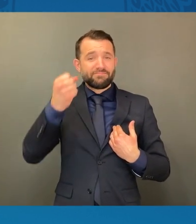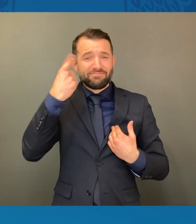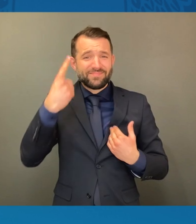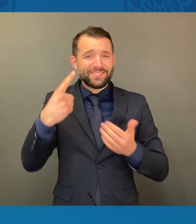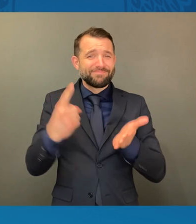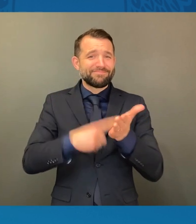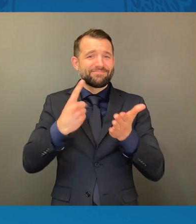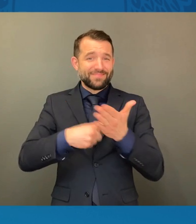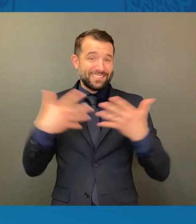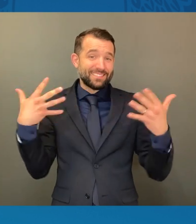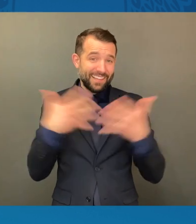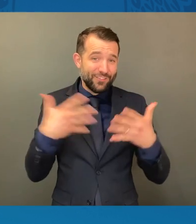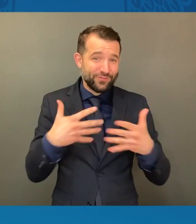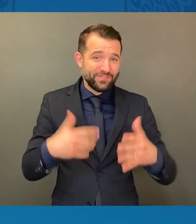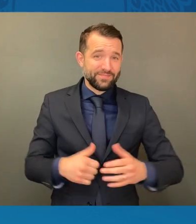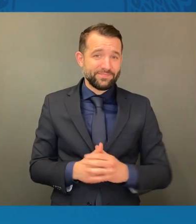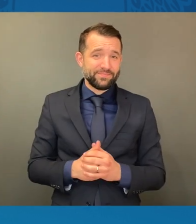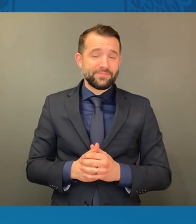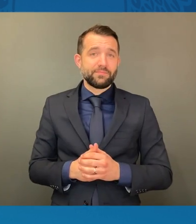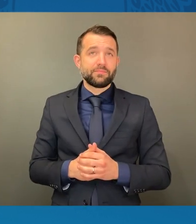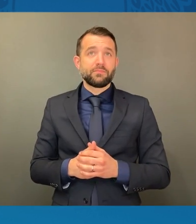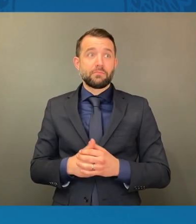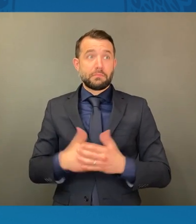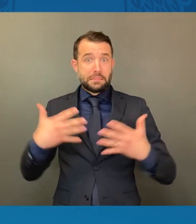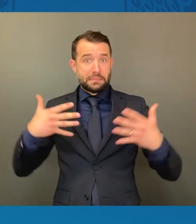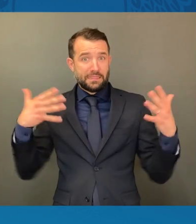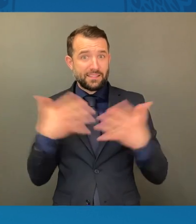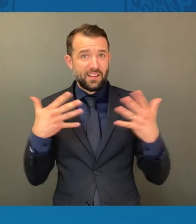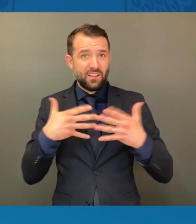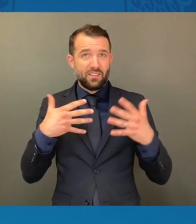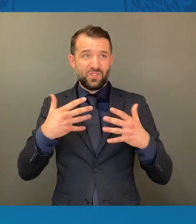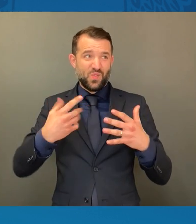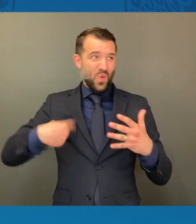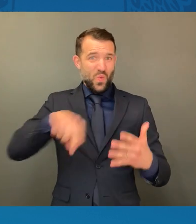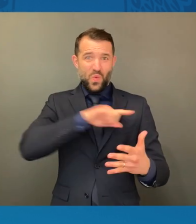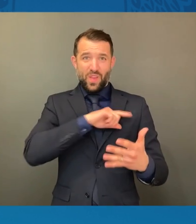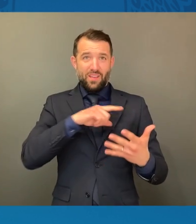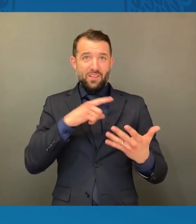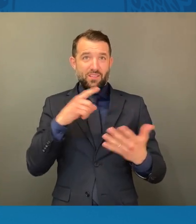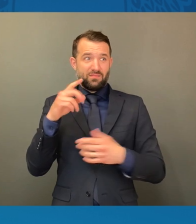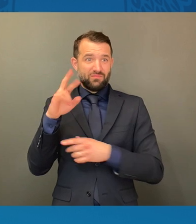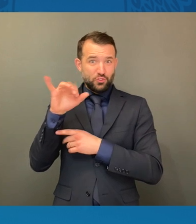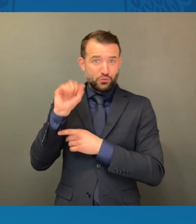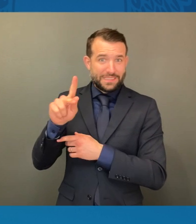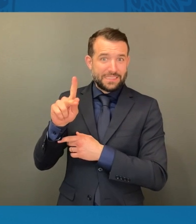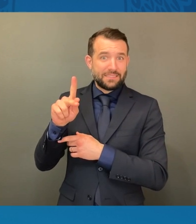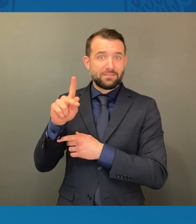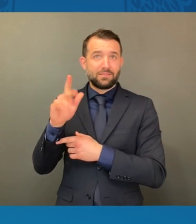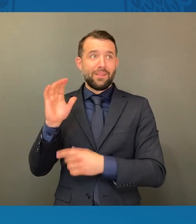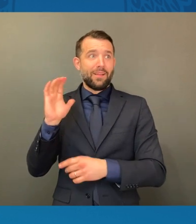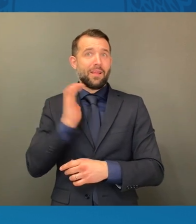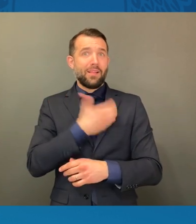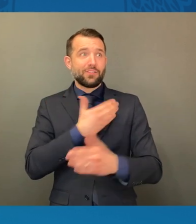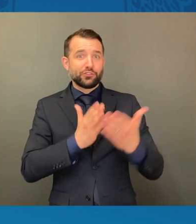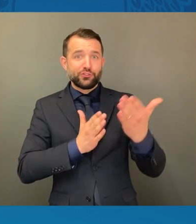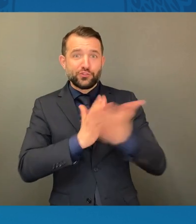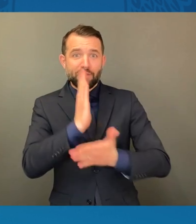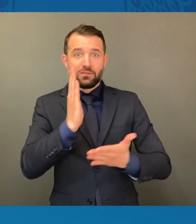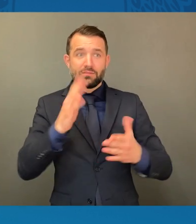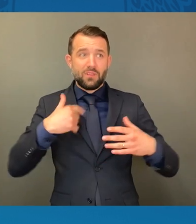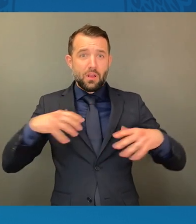scared that we risk losing the rights we fought so hard to win.